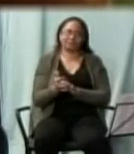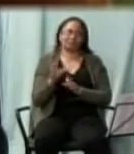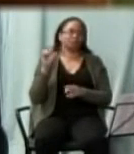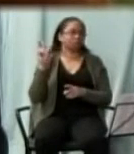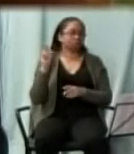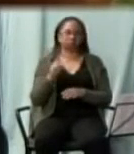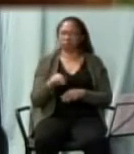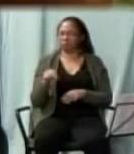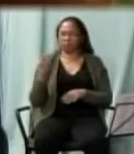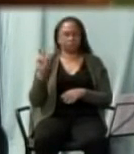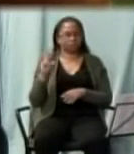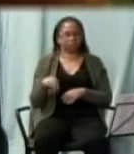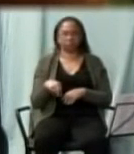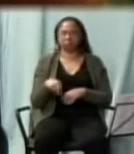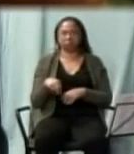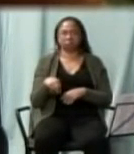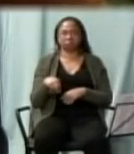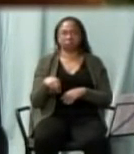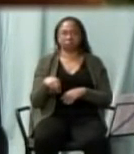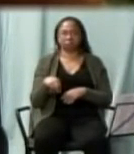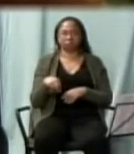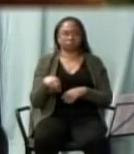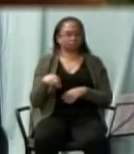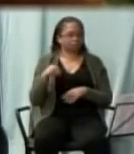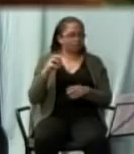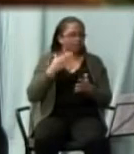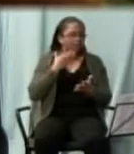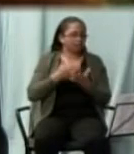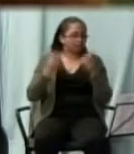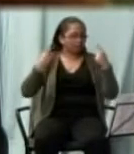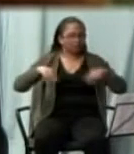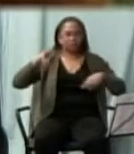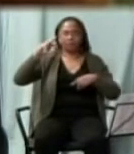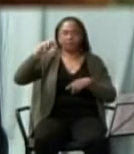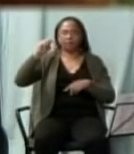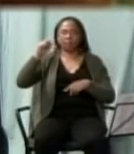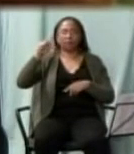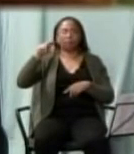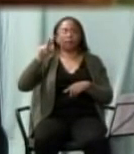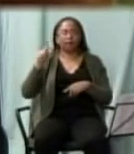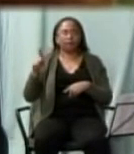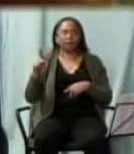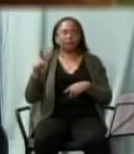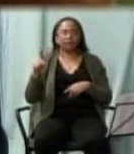we are told by Saint Mark that he could not